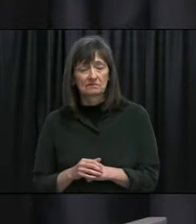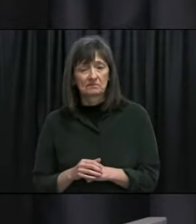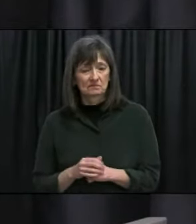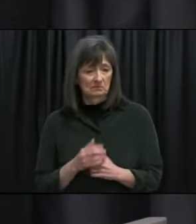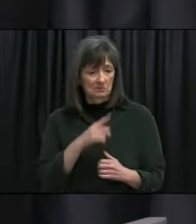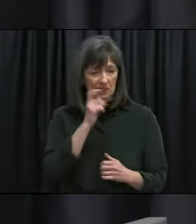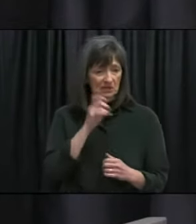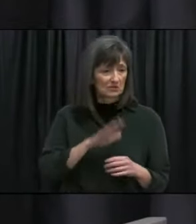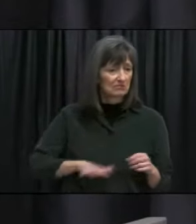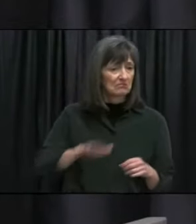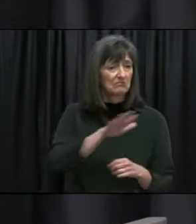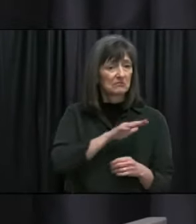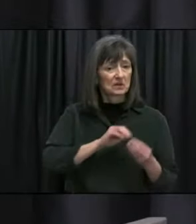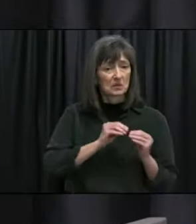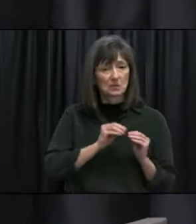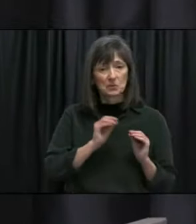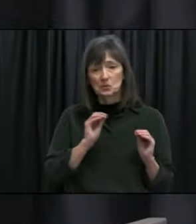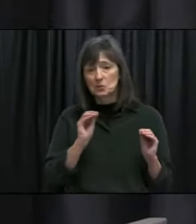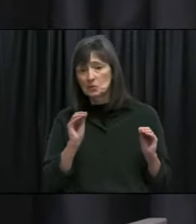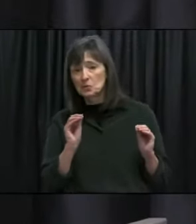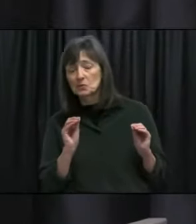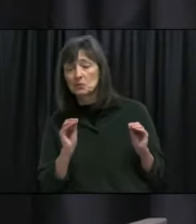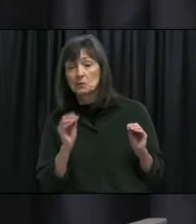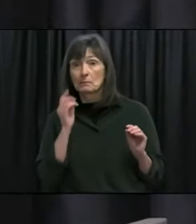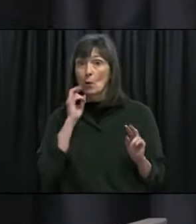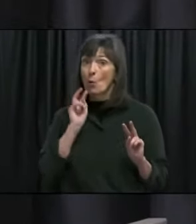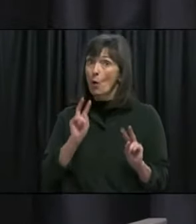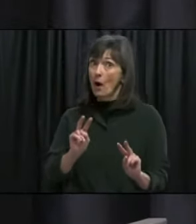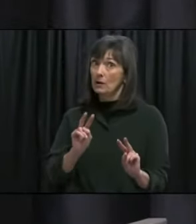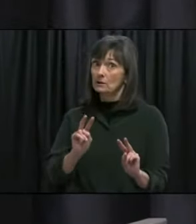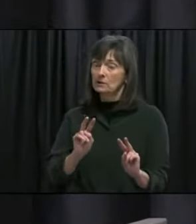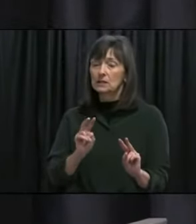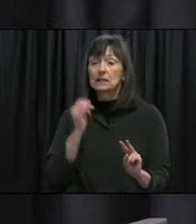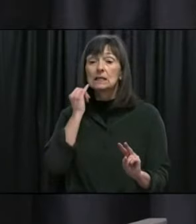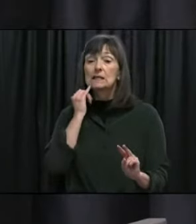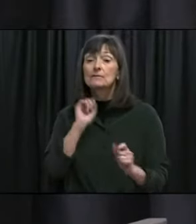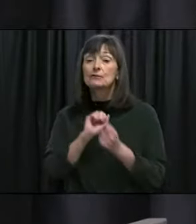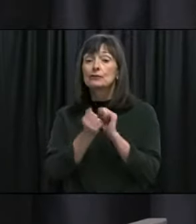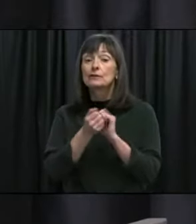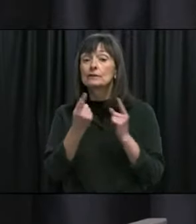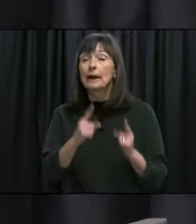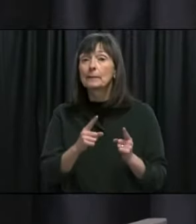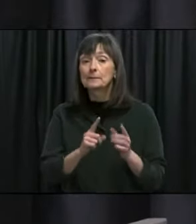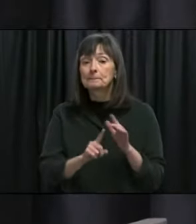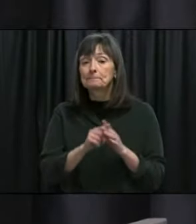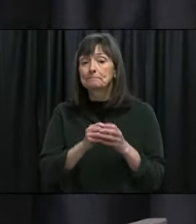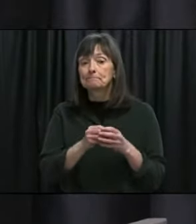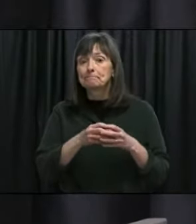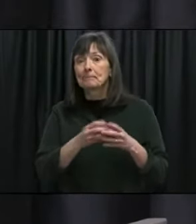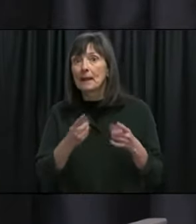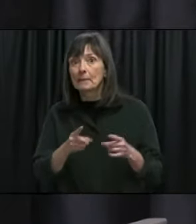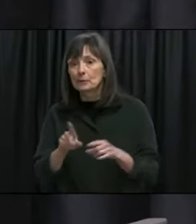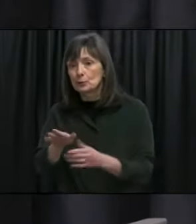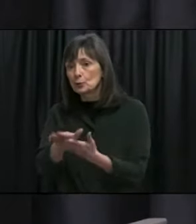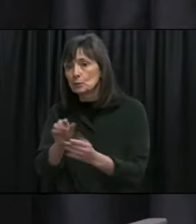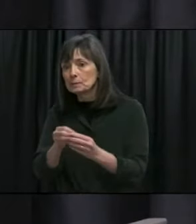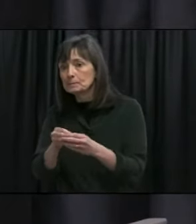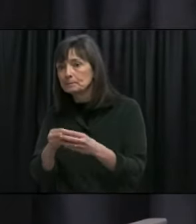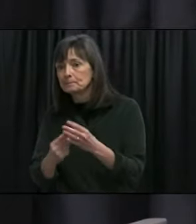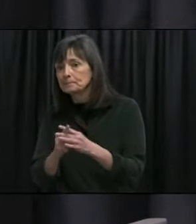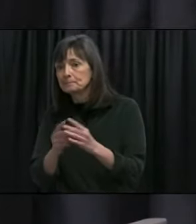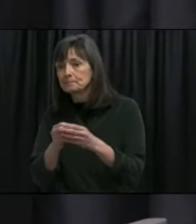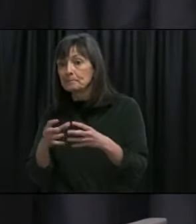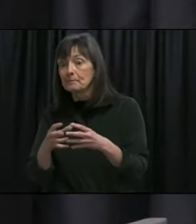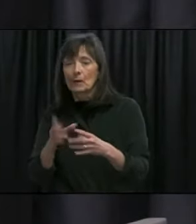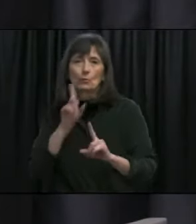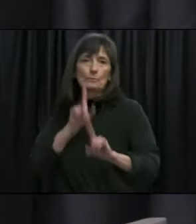we're watching things closely if anything changes we'll certainly you know respond accordingly but at this